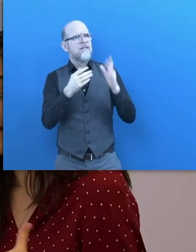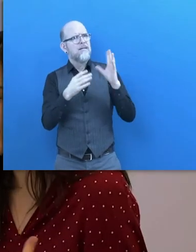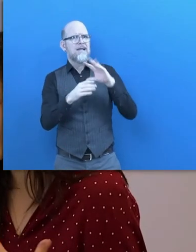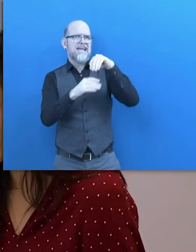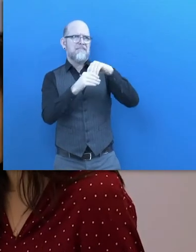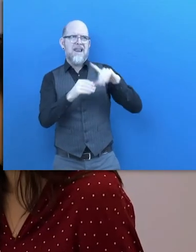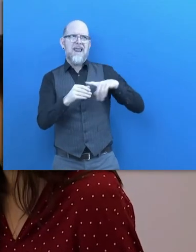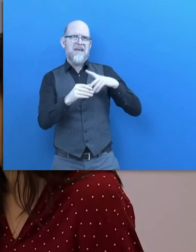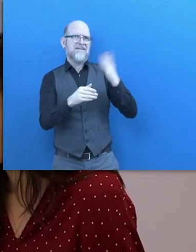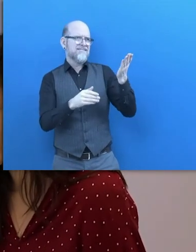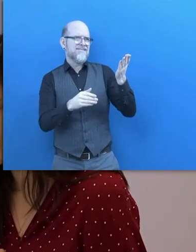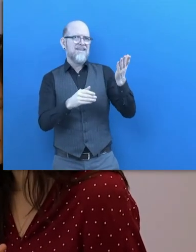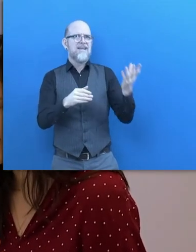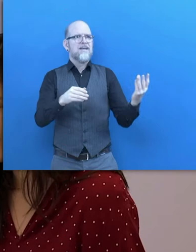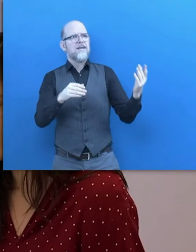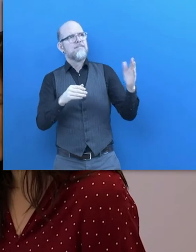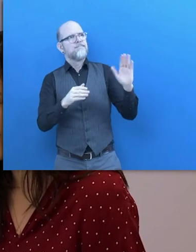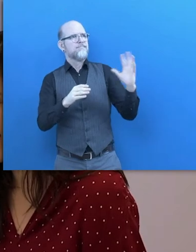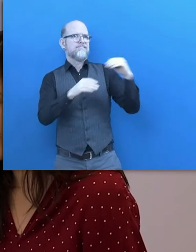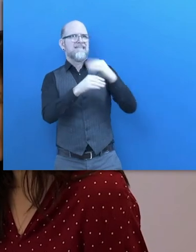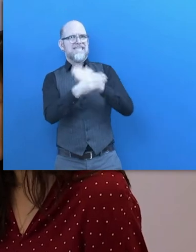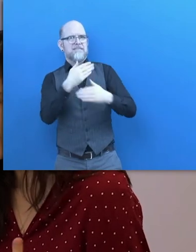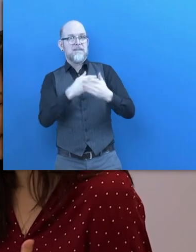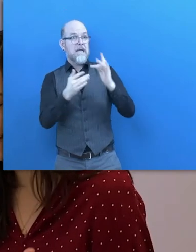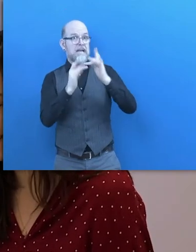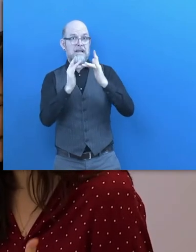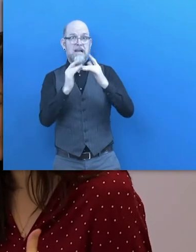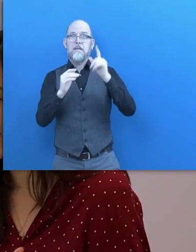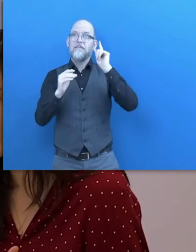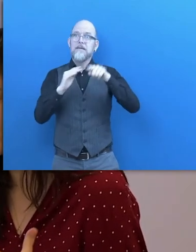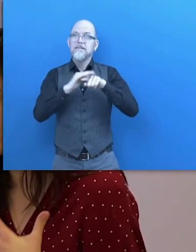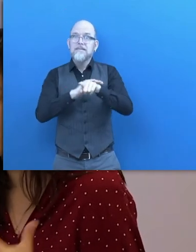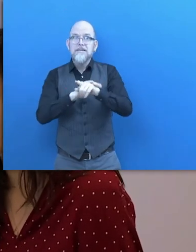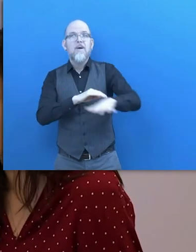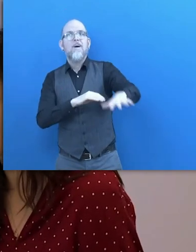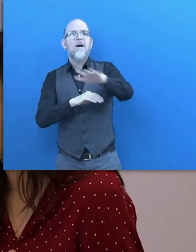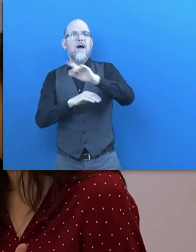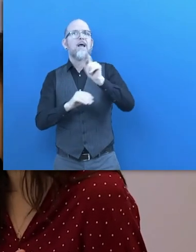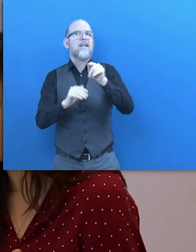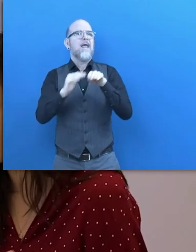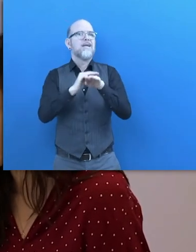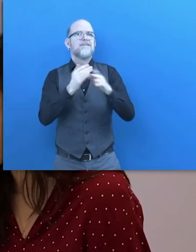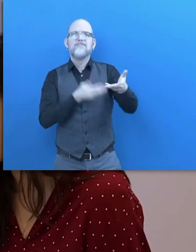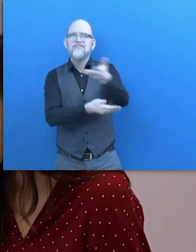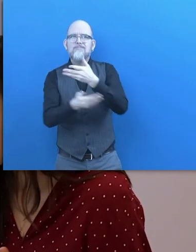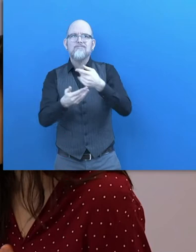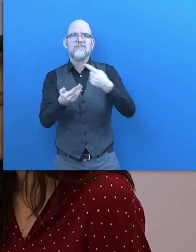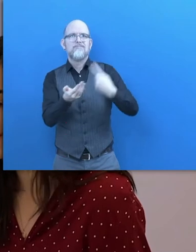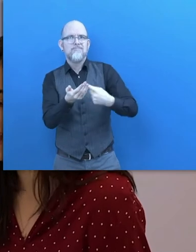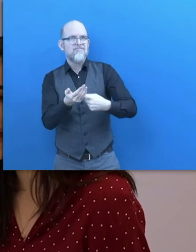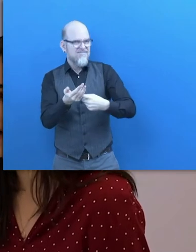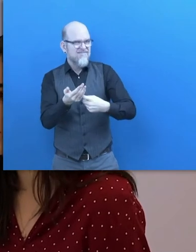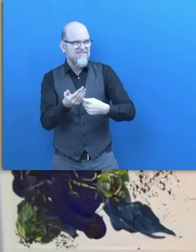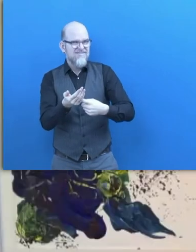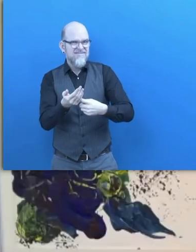basics in life, that we can have access in the internet and have access to exchange with people. What would you